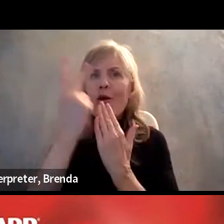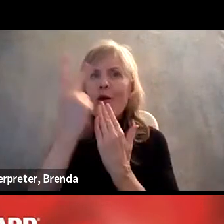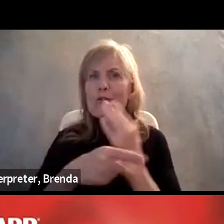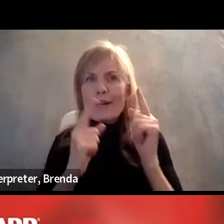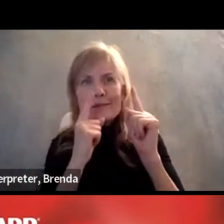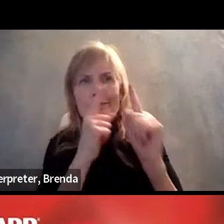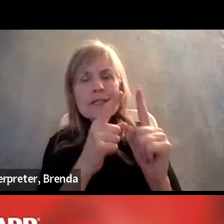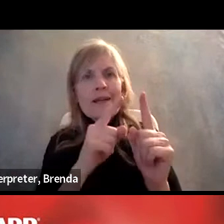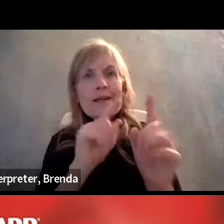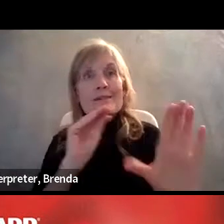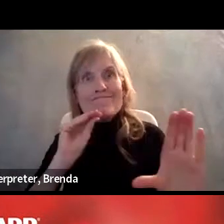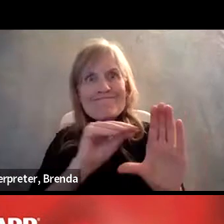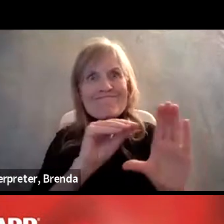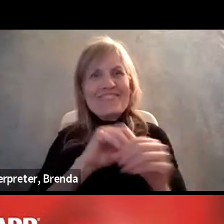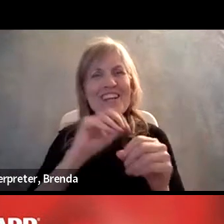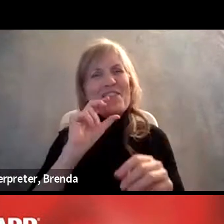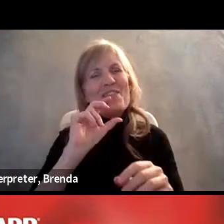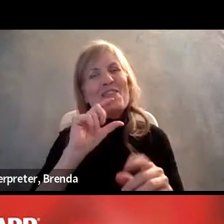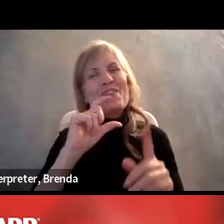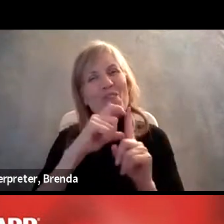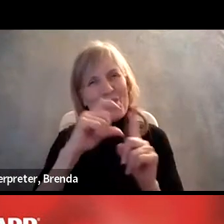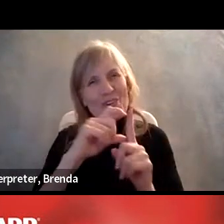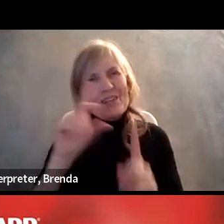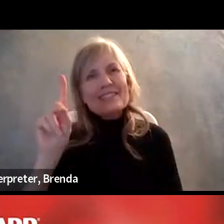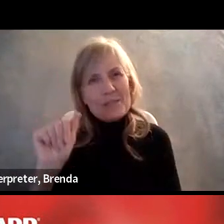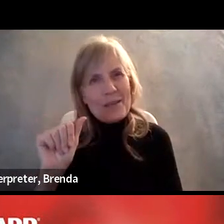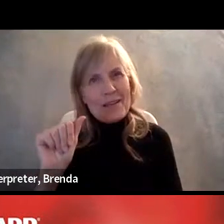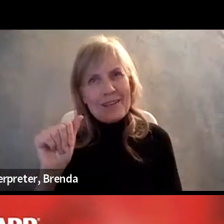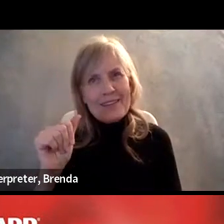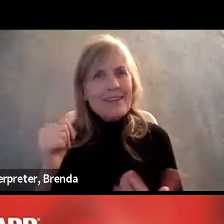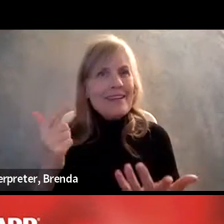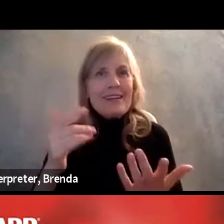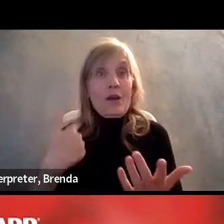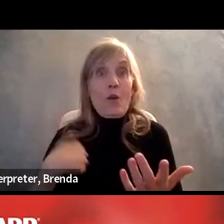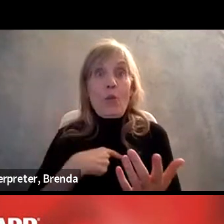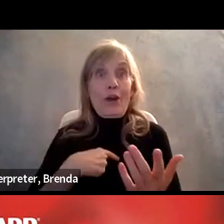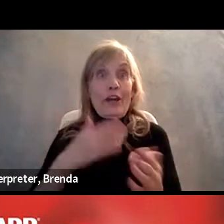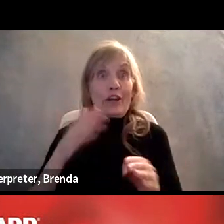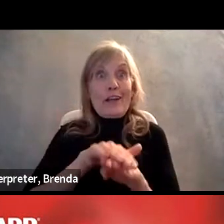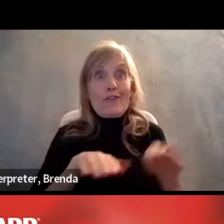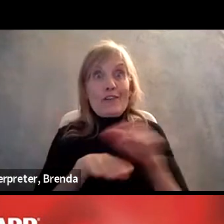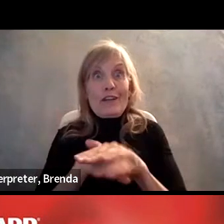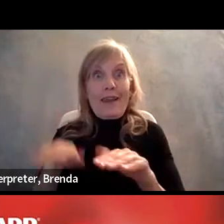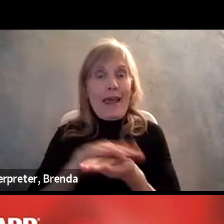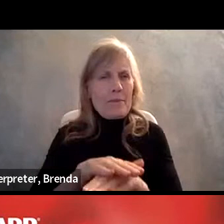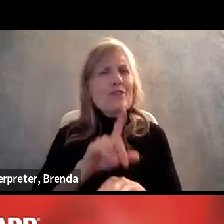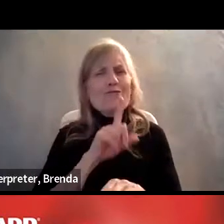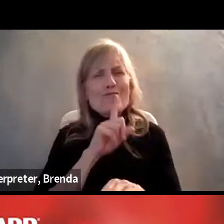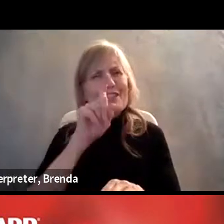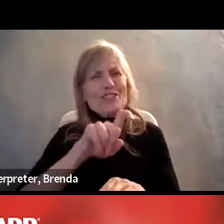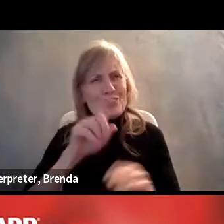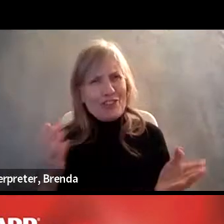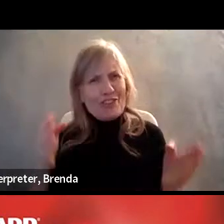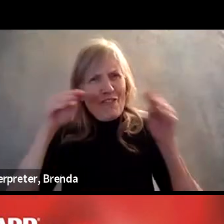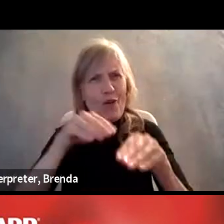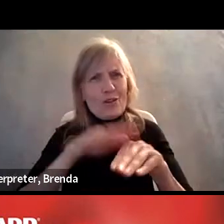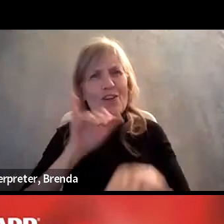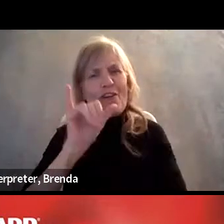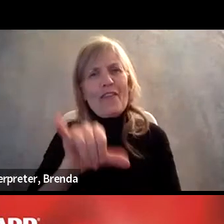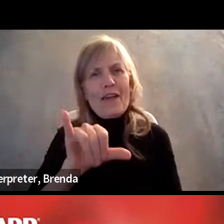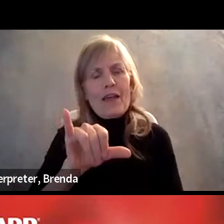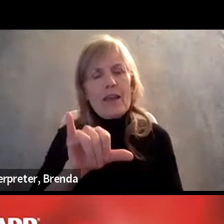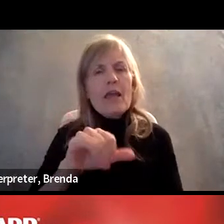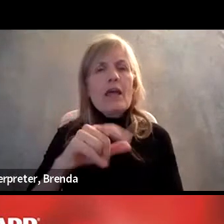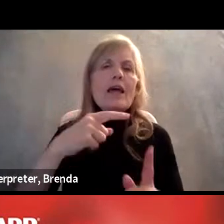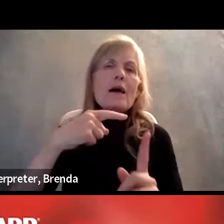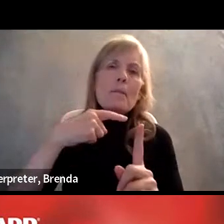intersectional, we're everywhere. Um, and so that's something you really should focus on. And then keeping people requires being ready